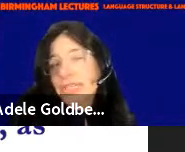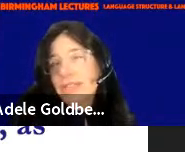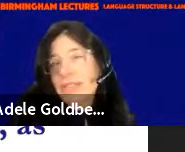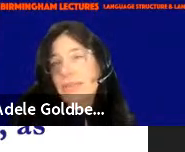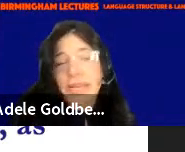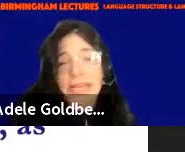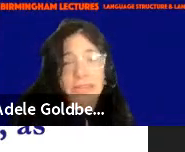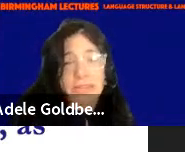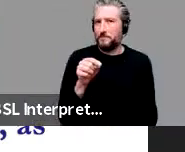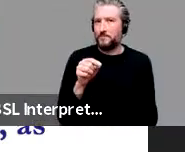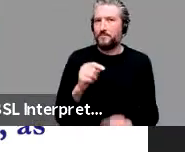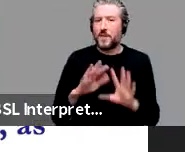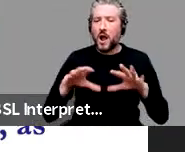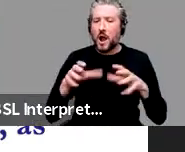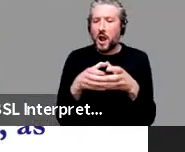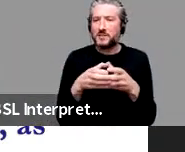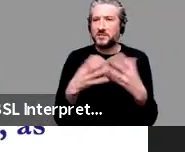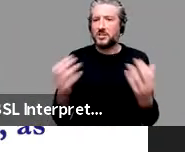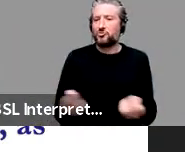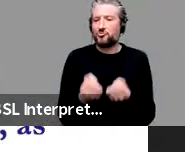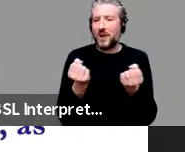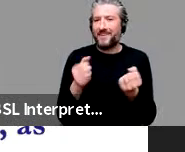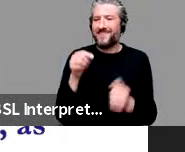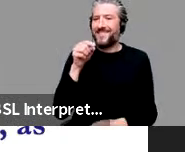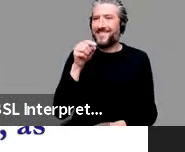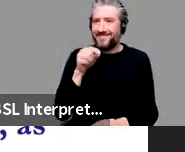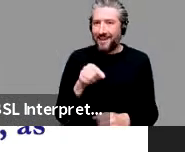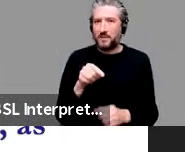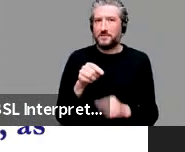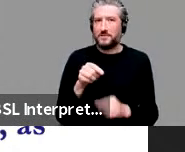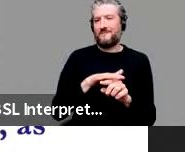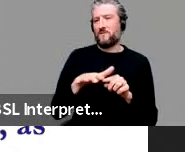emergent regular, regularities in language.